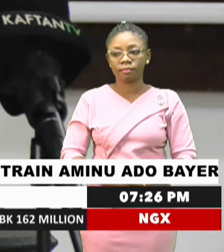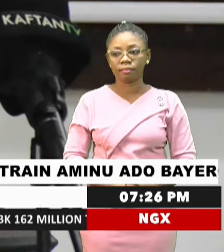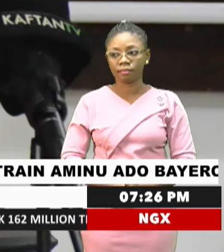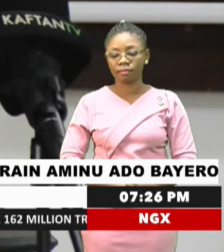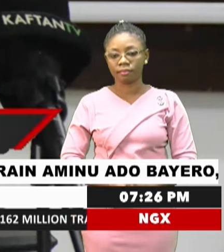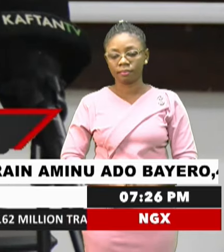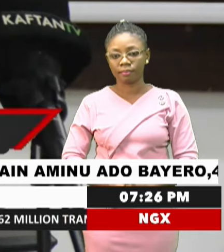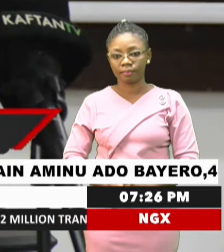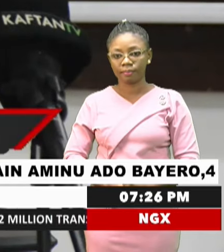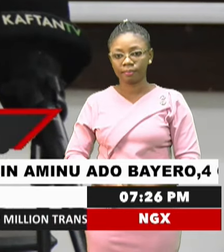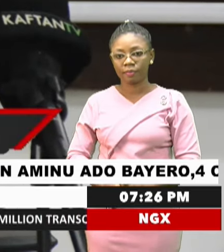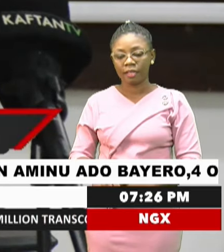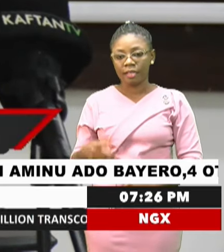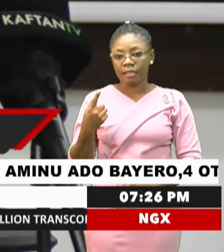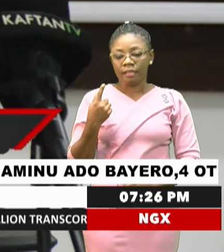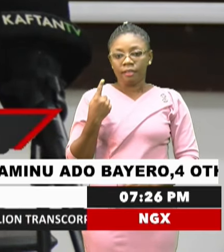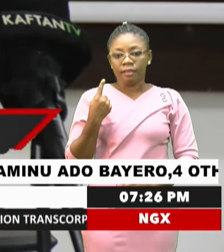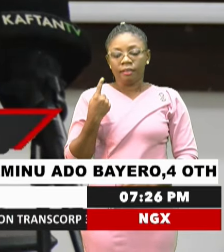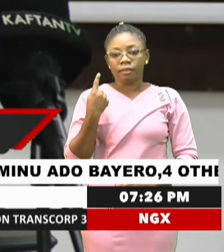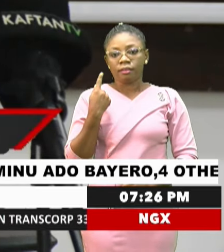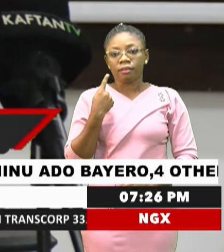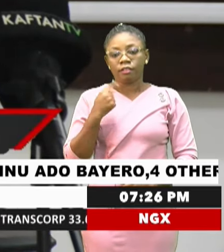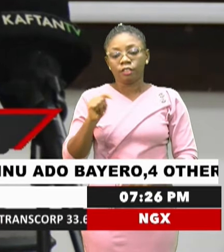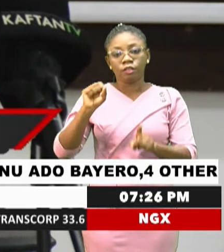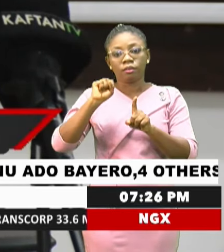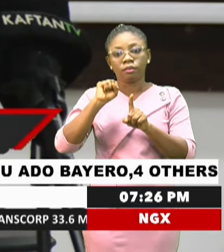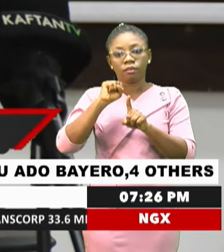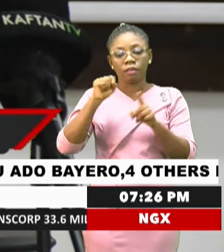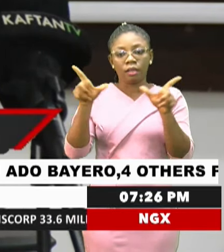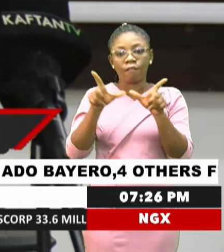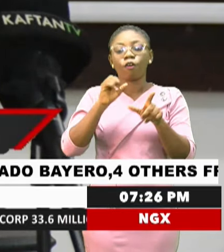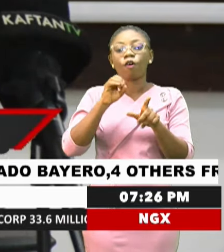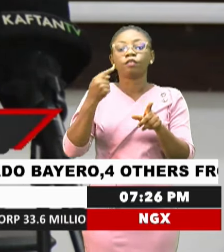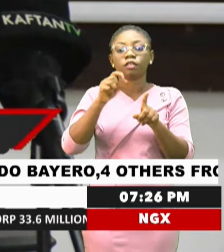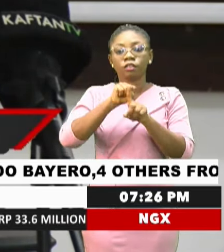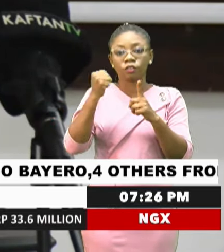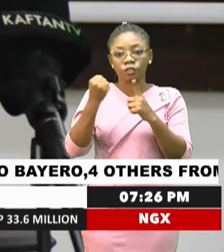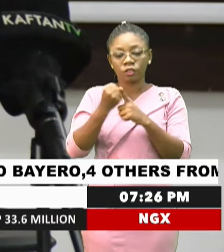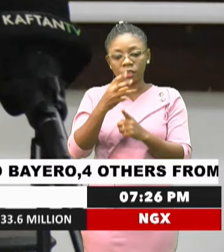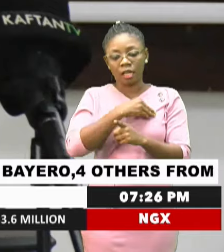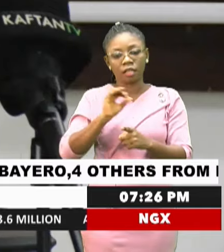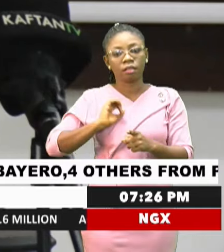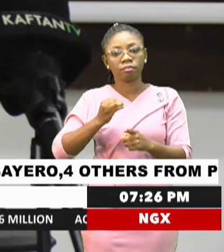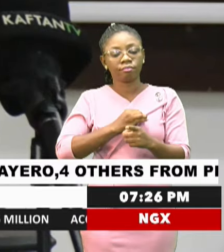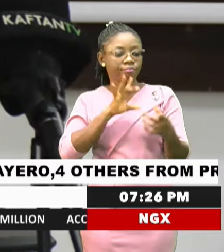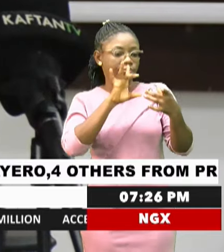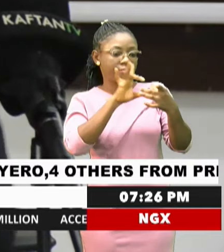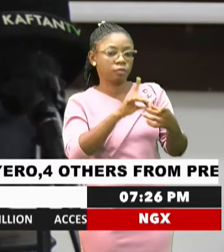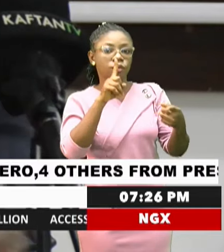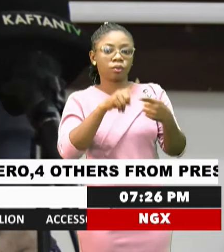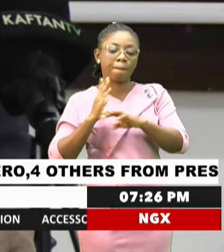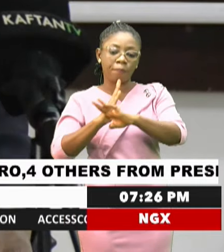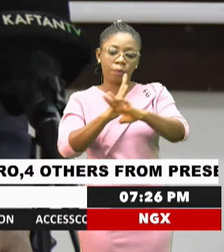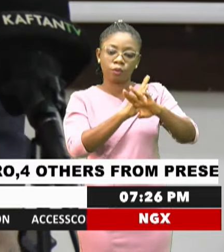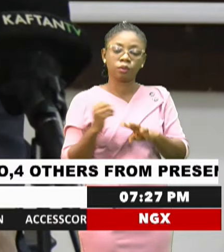NCDC has caused the gravity of the situation and our unwavering commitment to protecting the health and well-being of